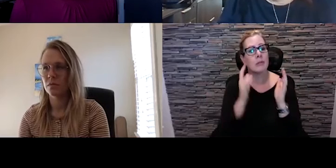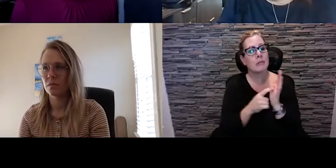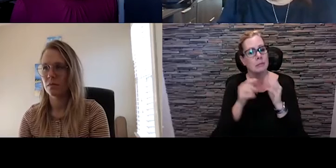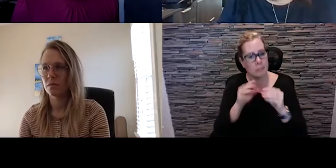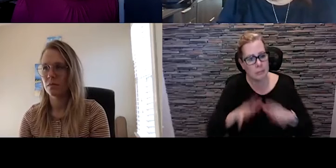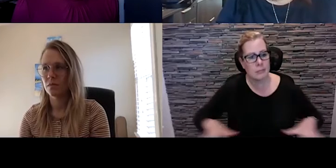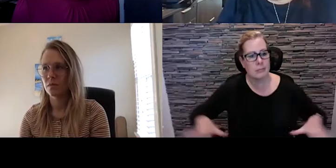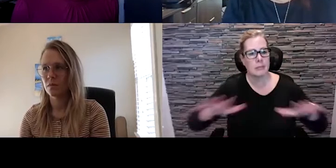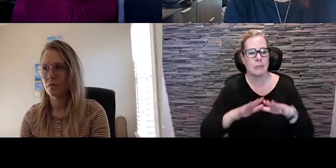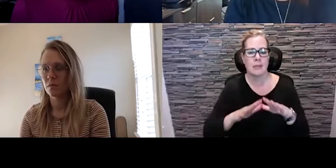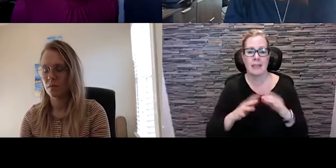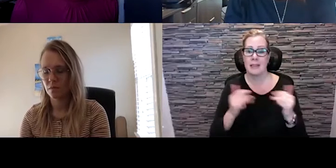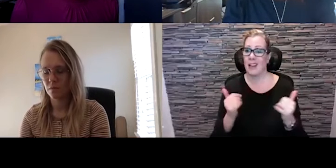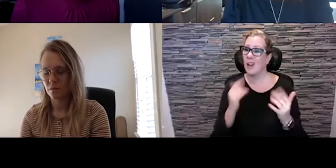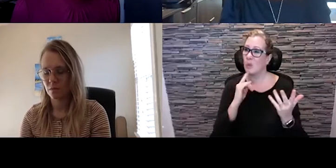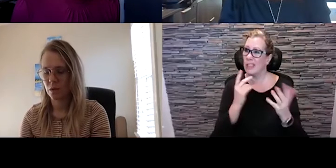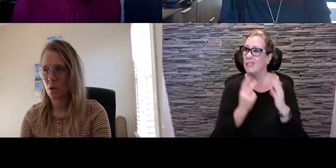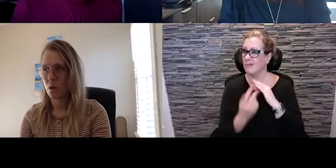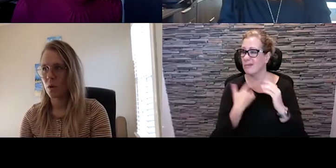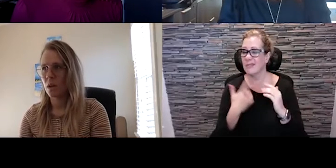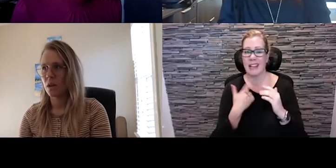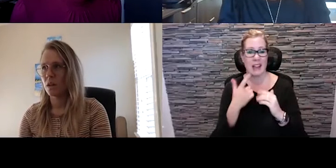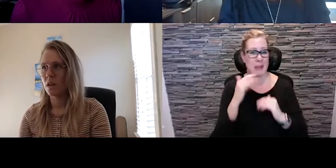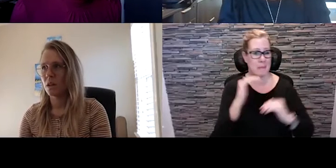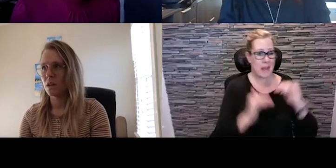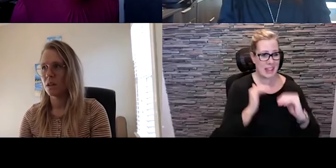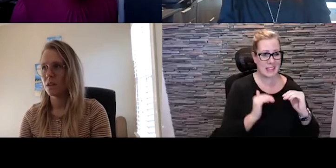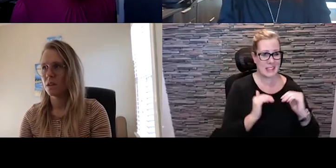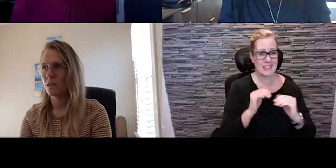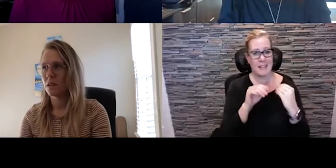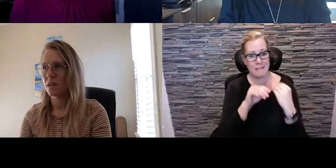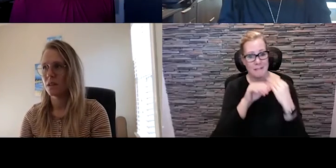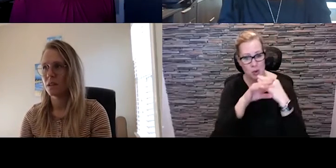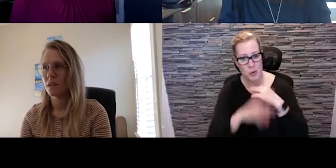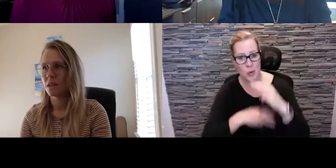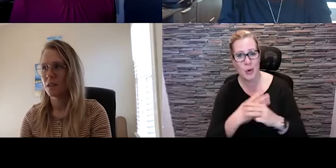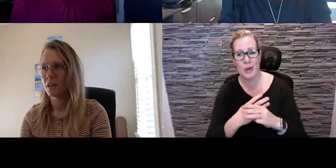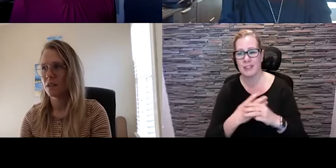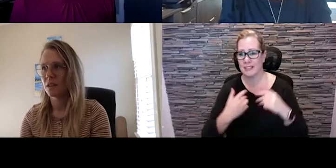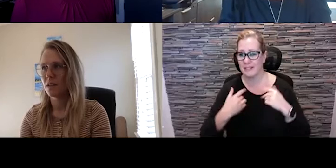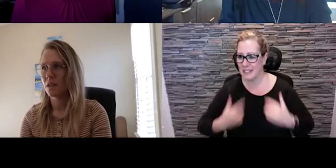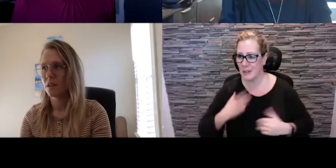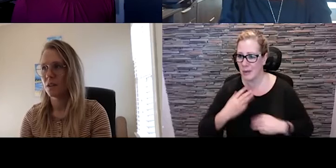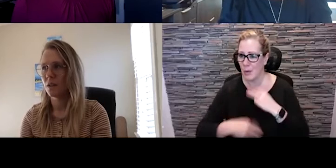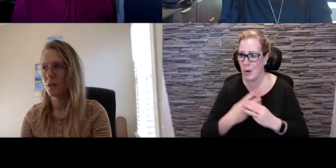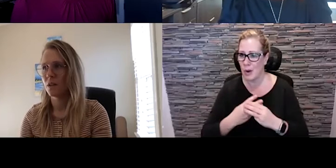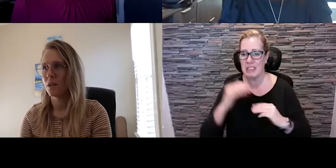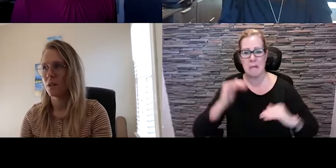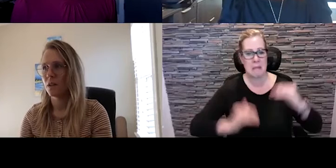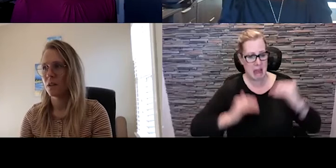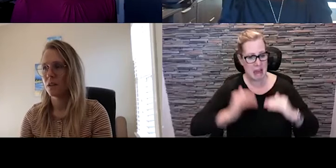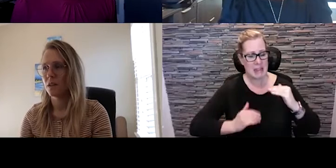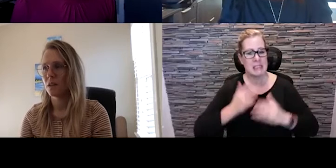ourselves living in this balance between a virtual world and a physical world. And most of the people